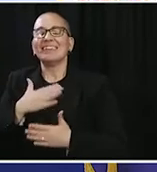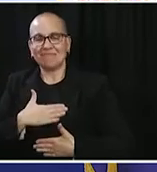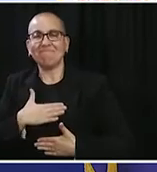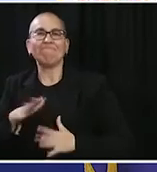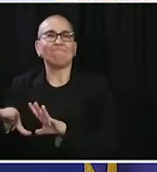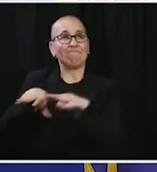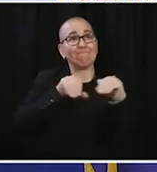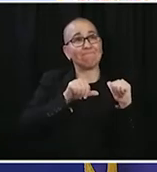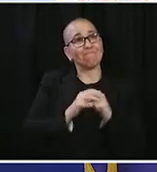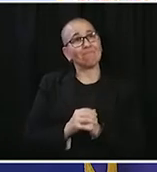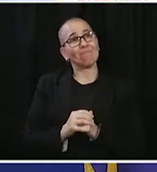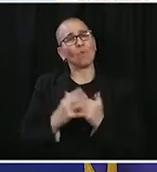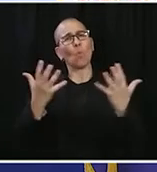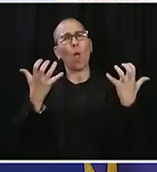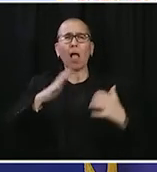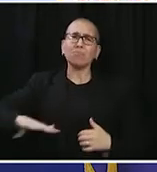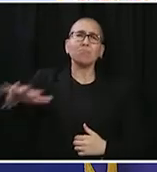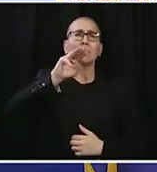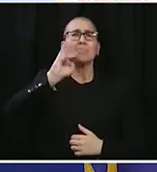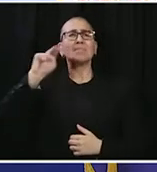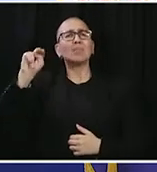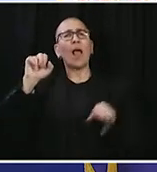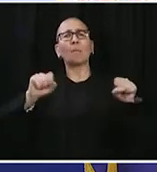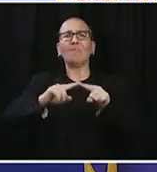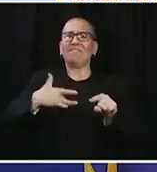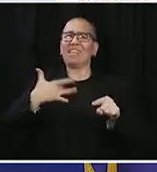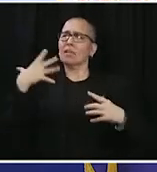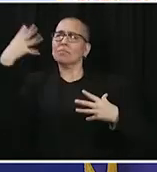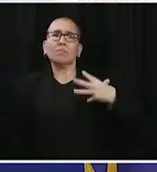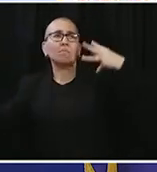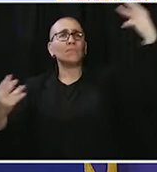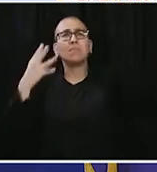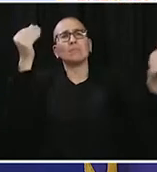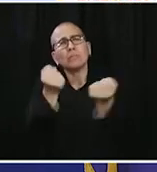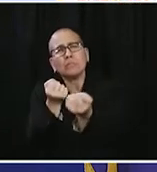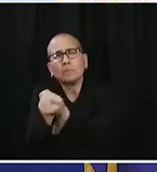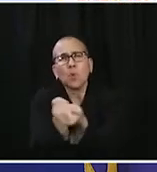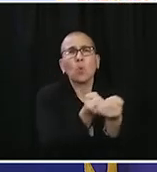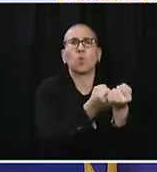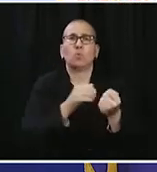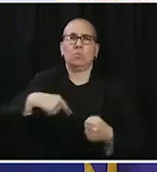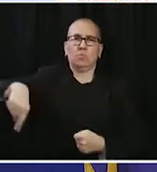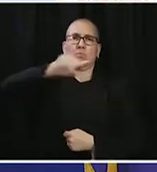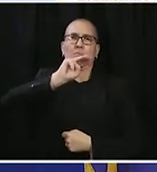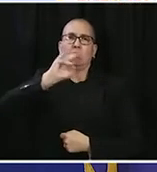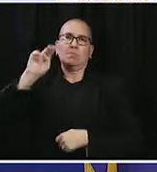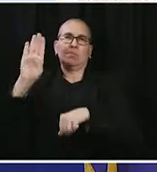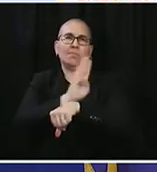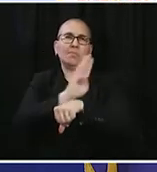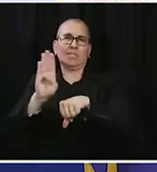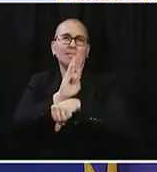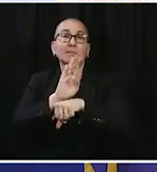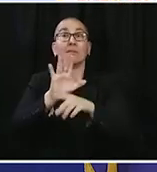make sure we're supporting these local businesses. And while it's not perfect, it's safe, and it's moving the dial. I